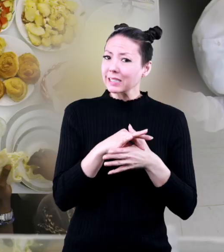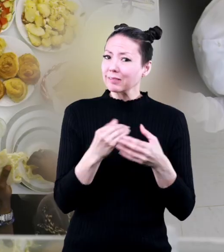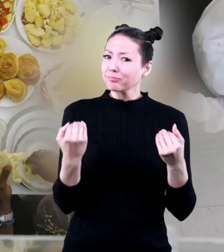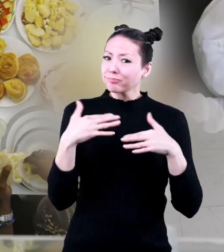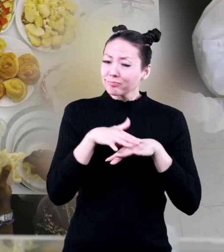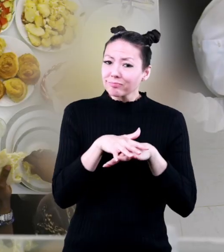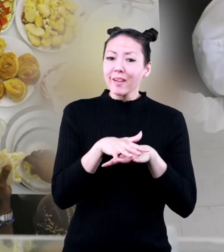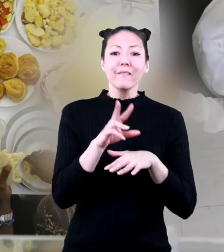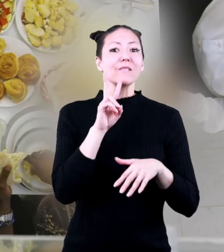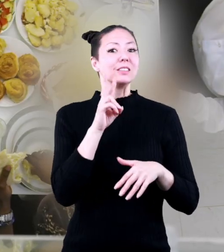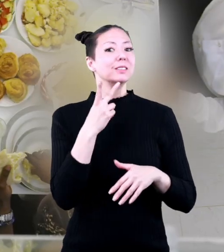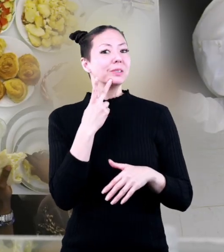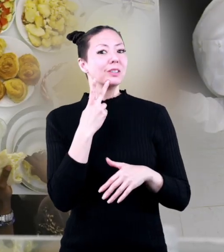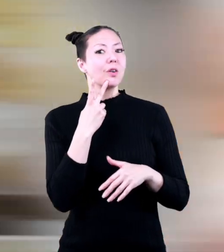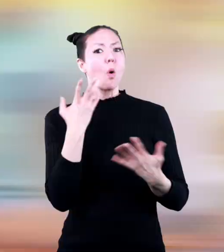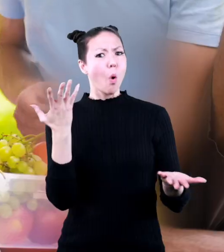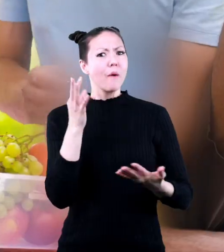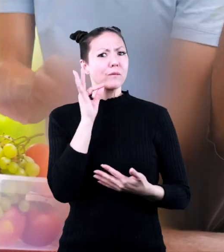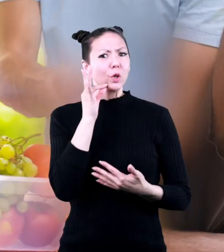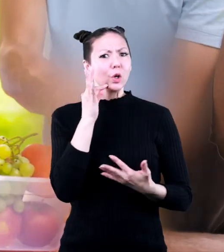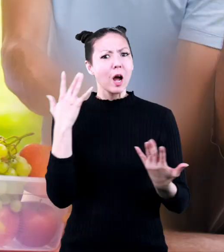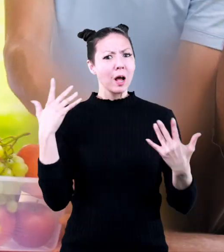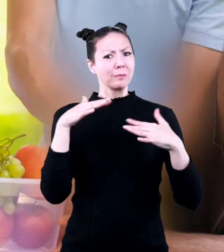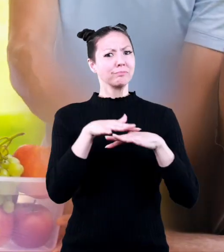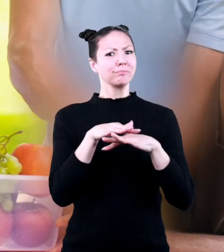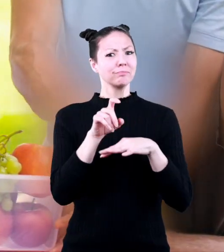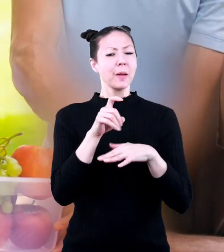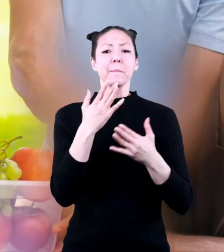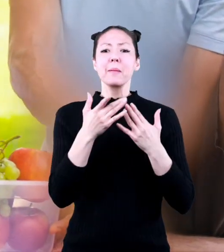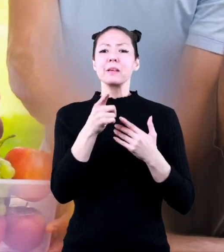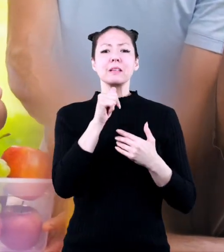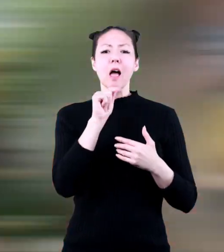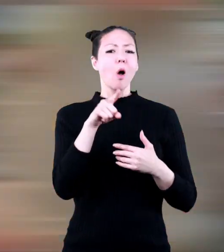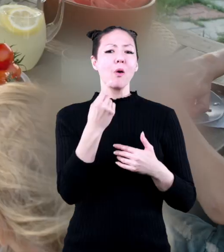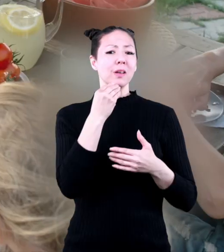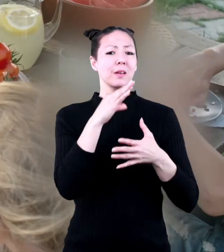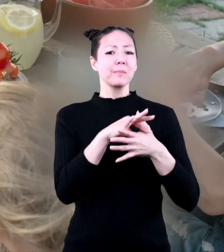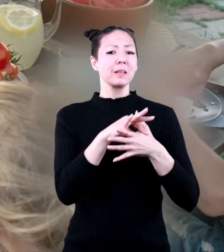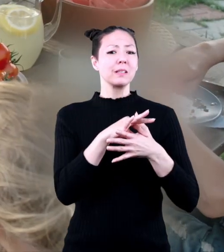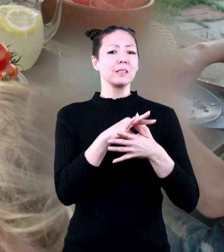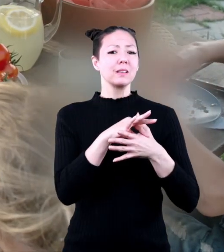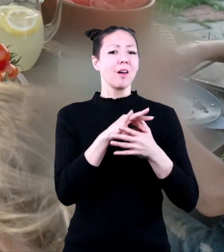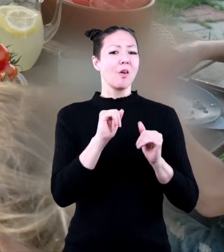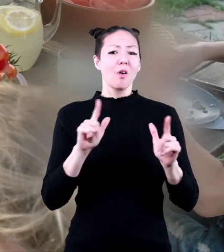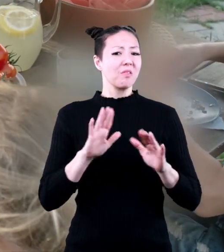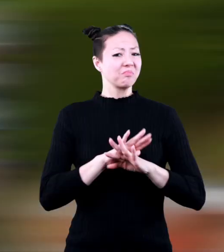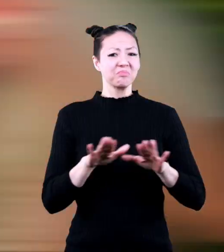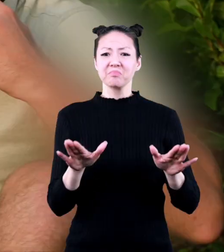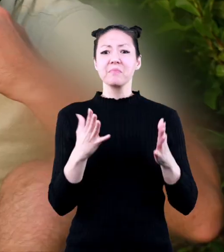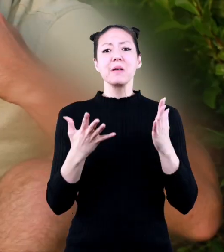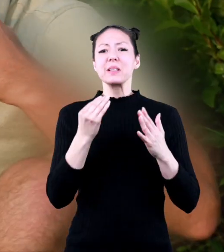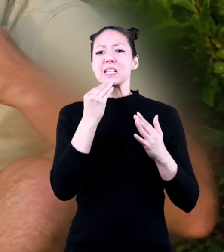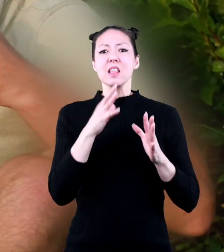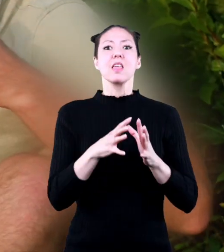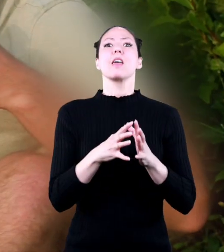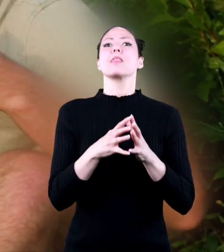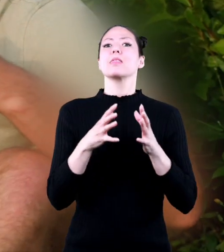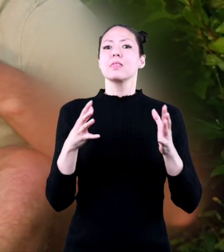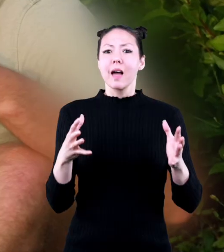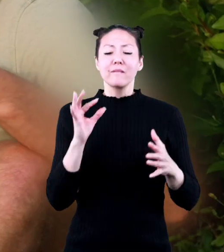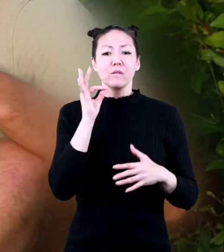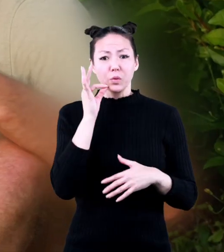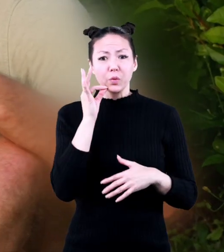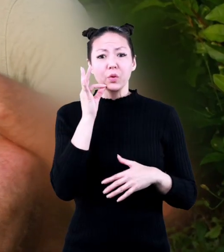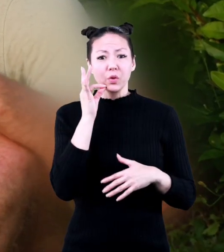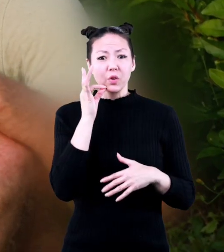meat, vegetables, or fruit. Or maybe you do not eat meat at all. Or maybe you eat